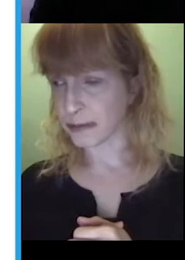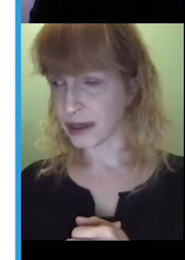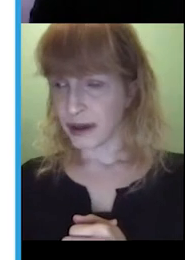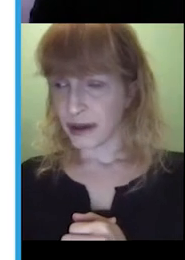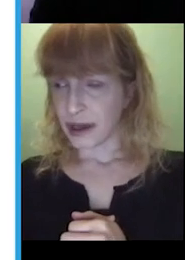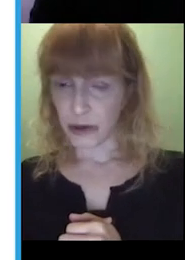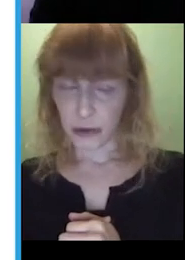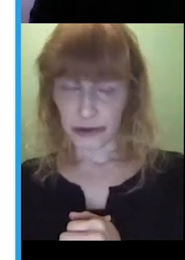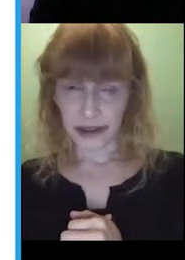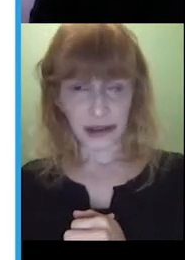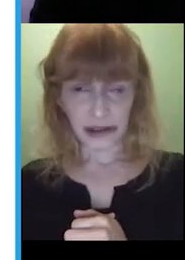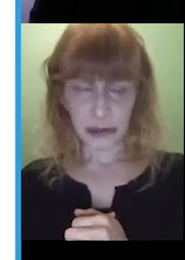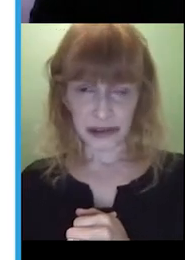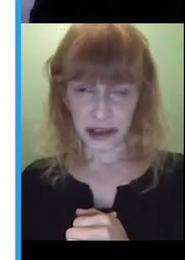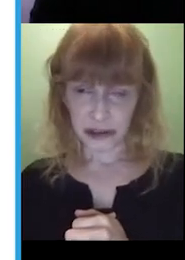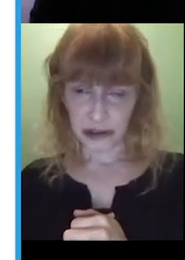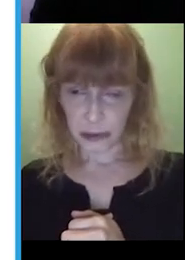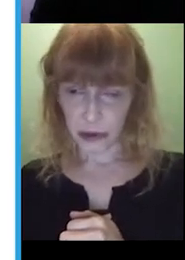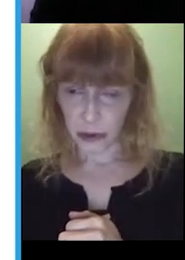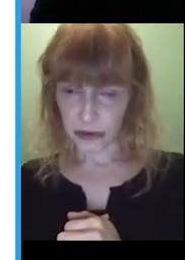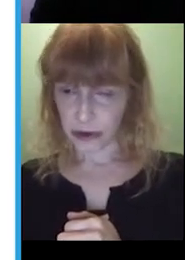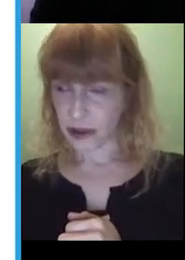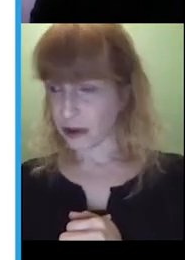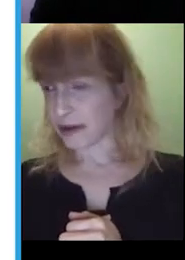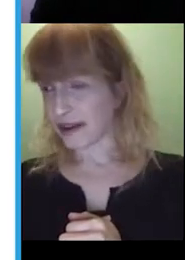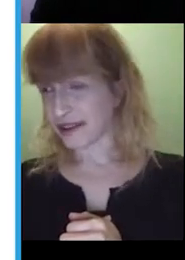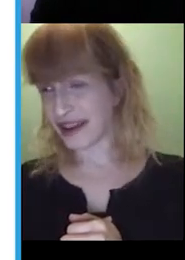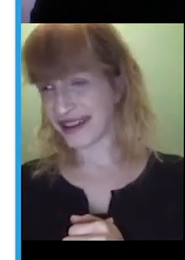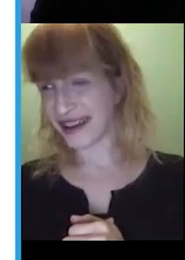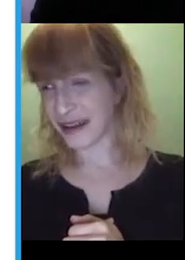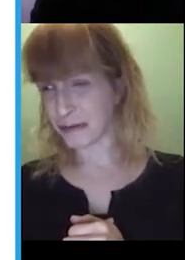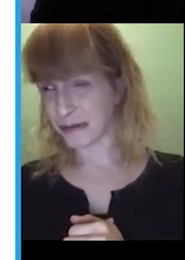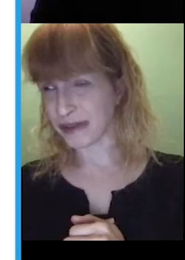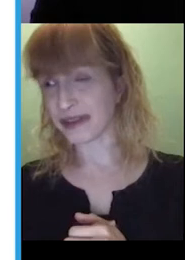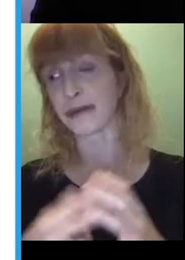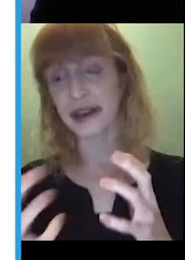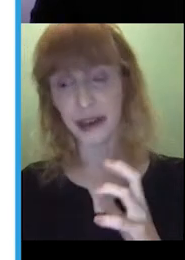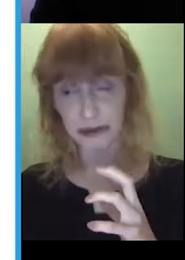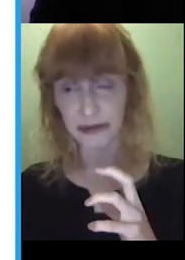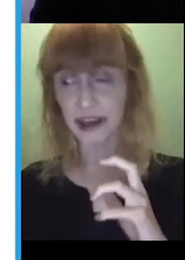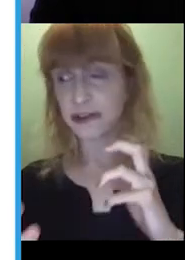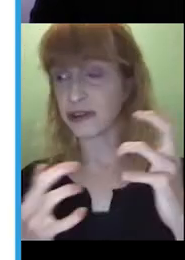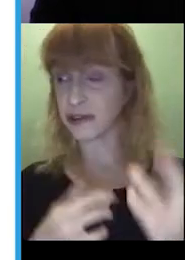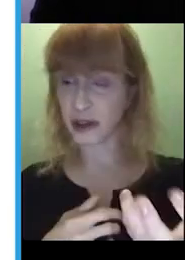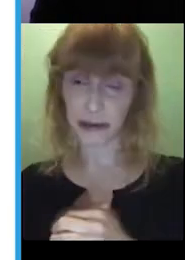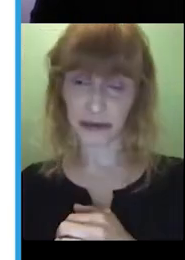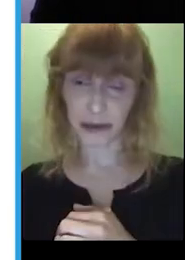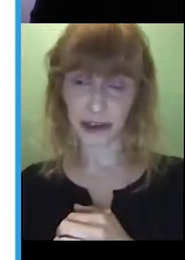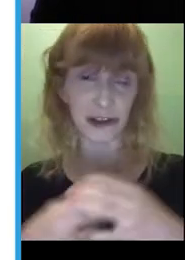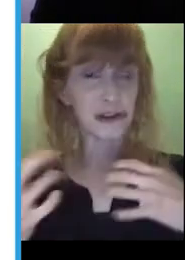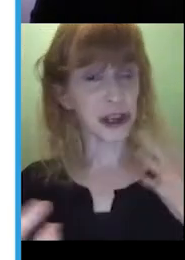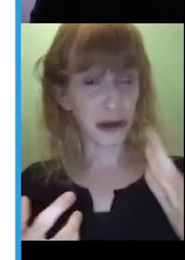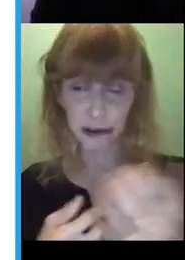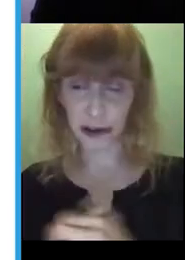think anyone who is in Nicola's presentation this morning would have heard a lot about. Things like making an observation, sharing